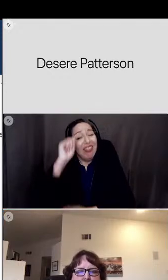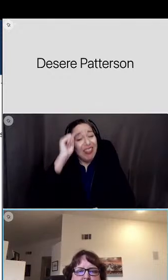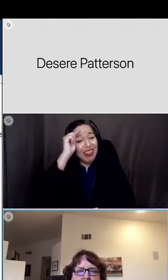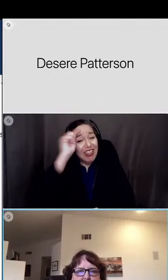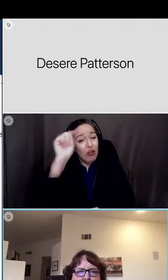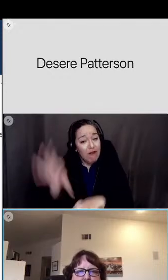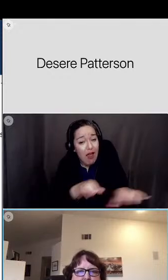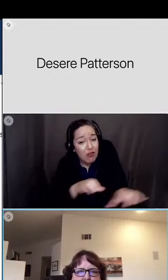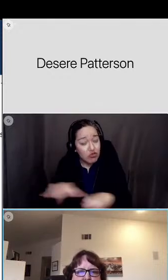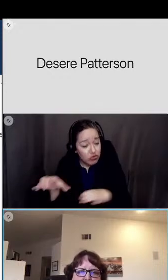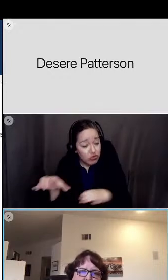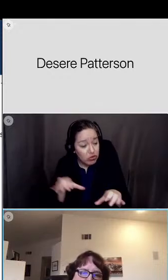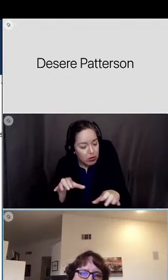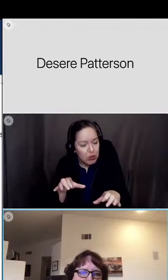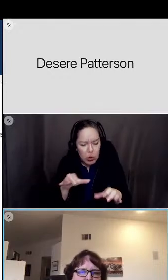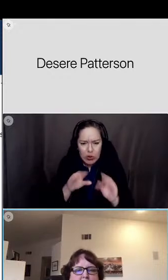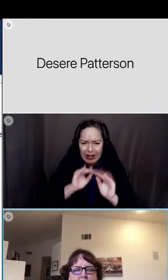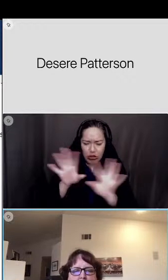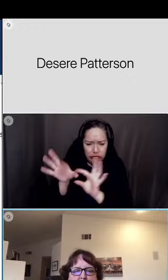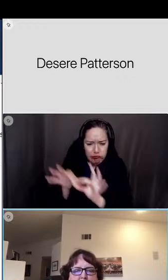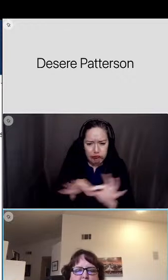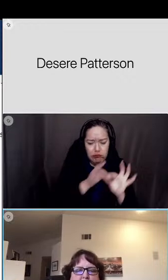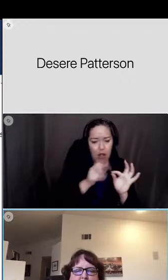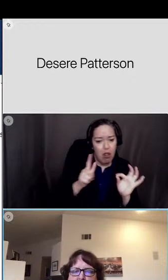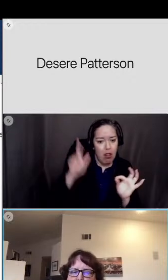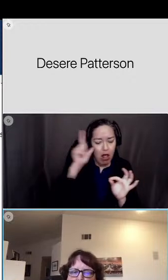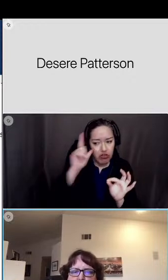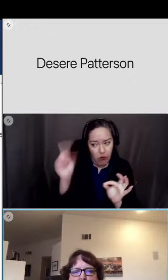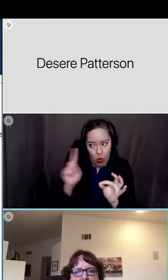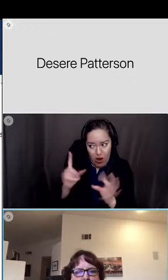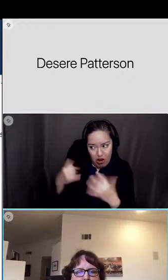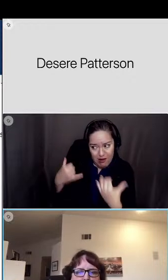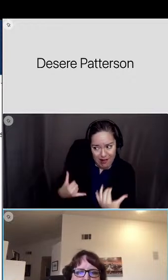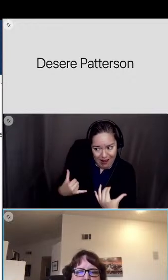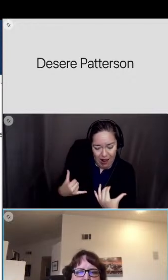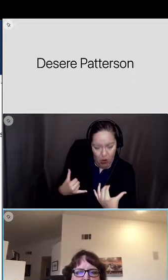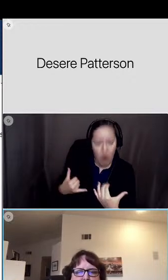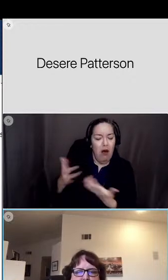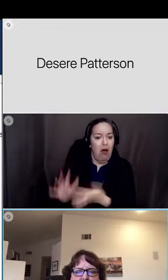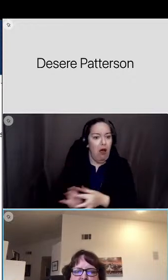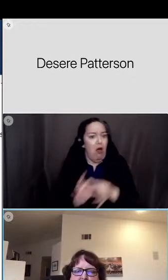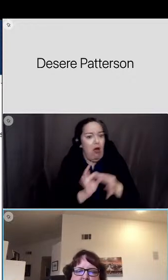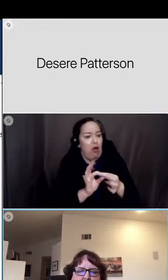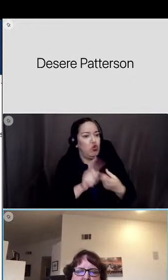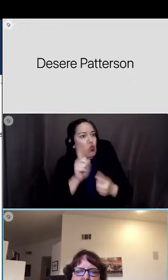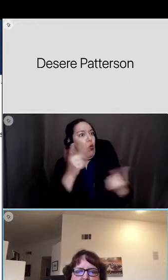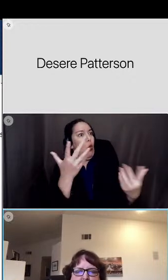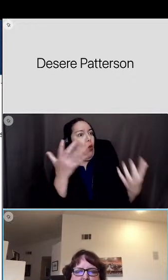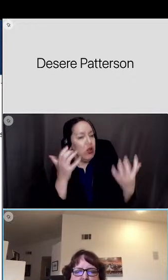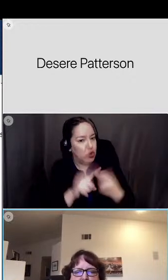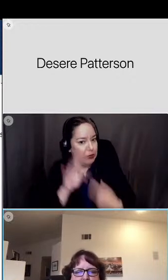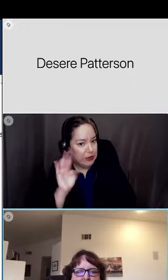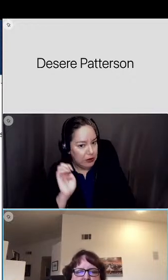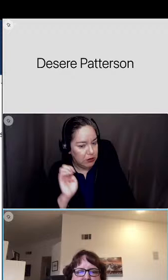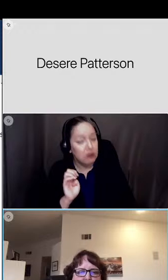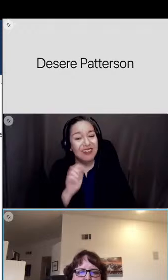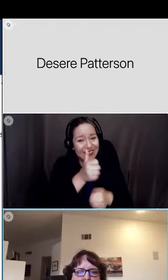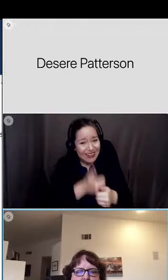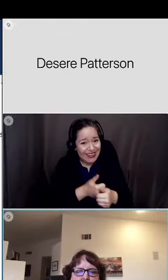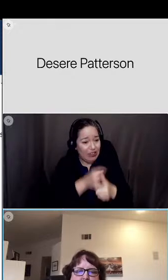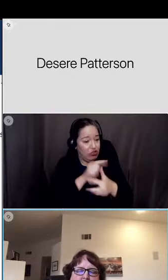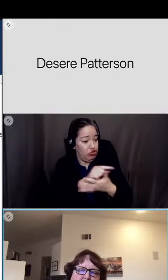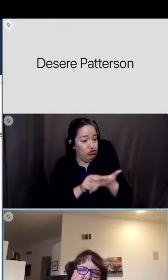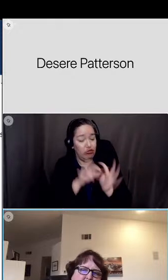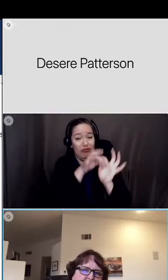logic from our contextual analysis of where we're at to our vision of where we want to be each of these items begins with an if-then